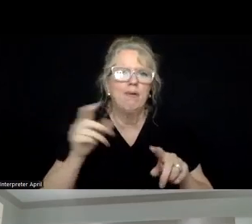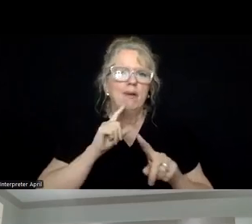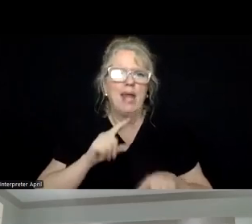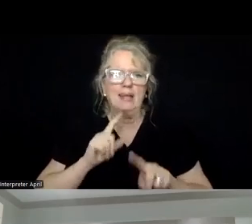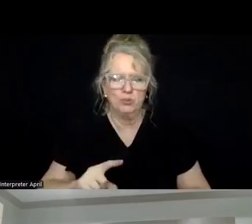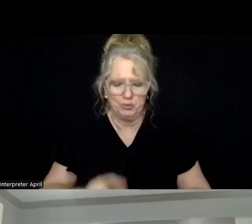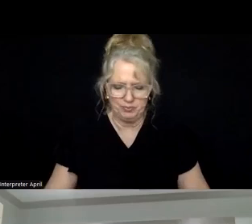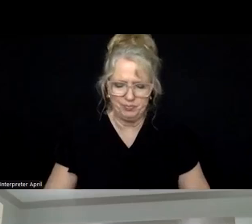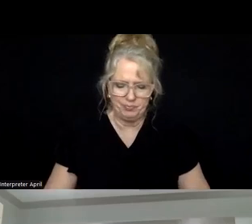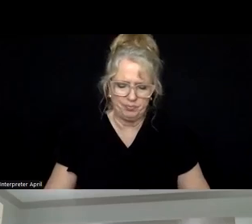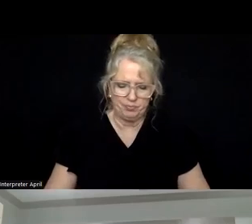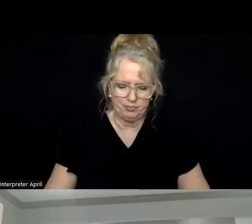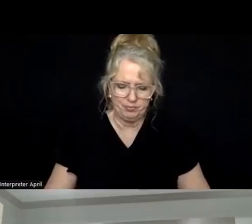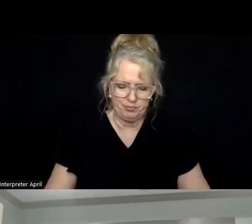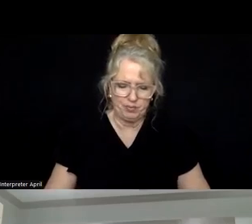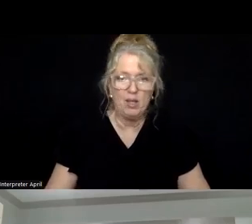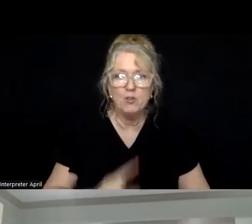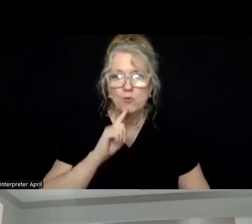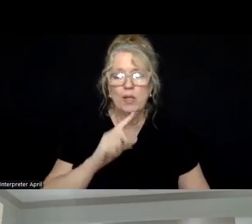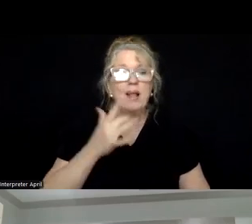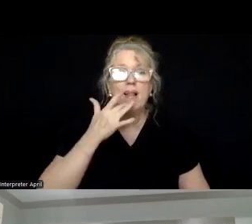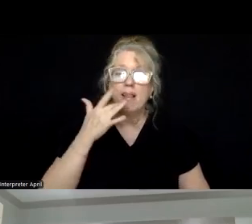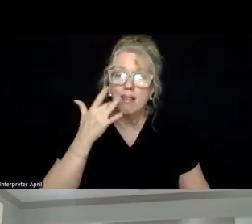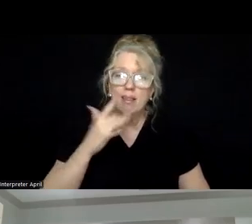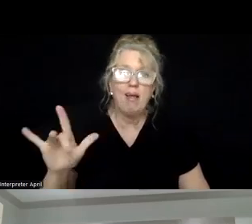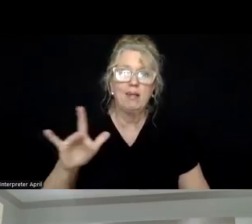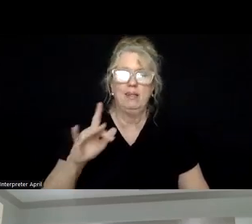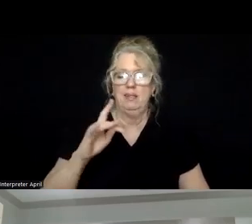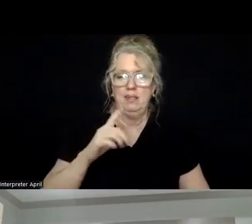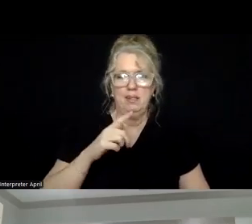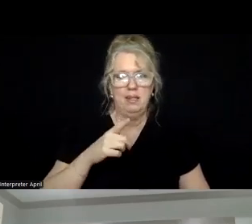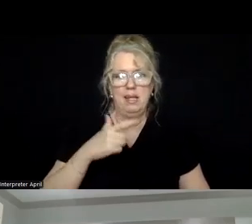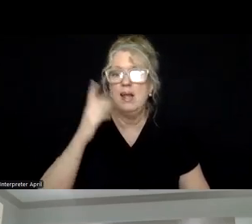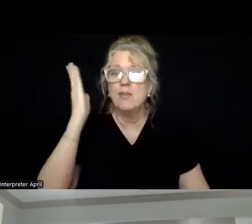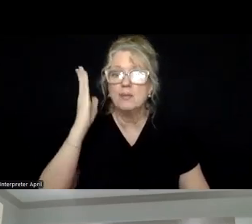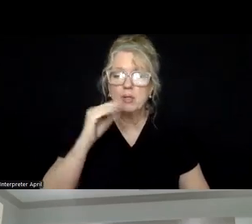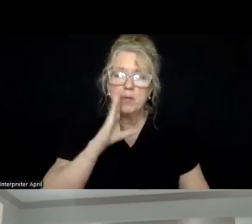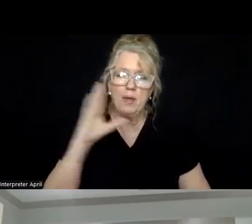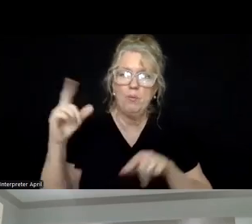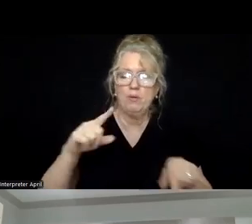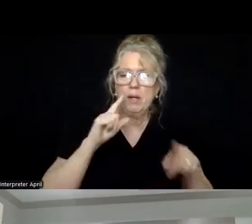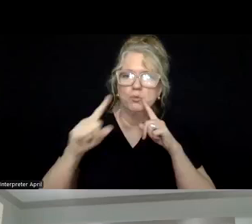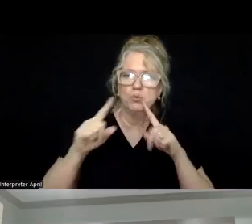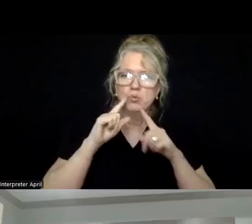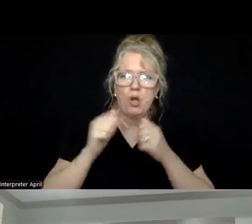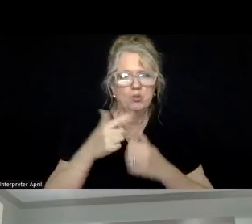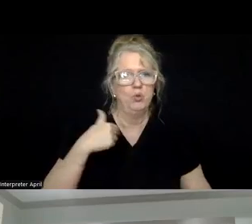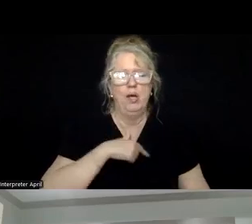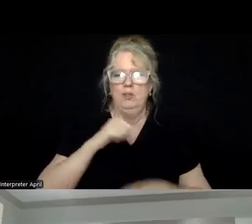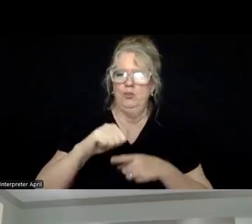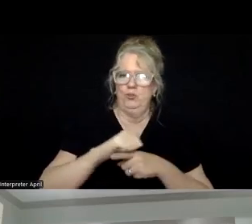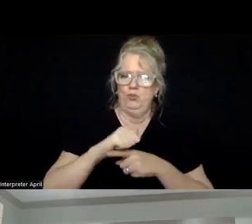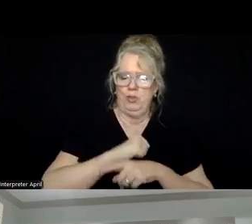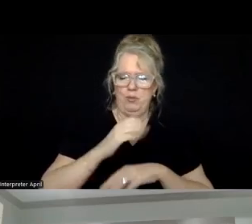Uh, we're really lucky to have the speaker that, uh, is coming to talk with us. Um, she's a trainer on